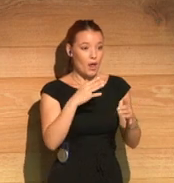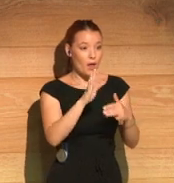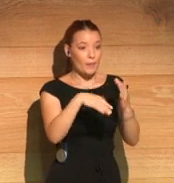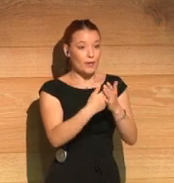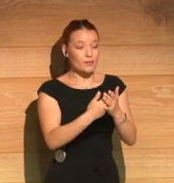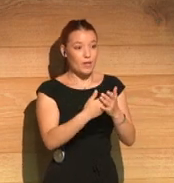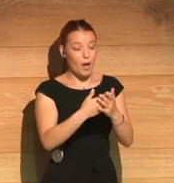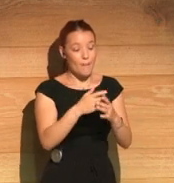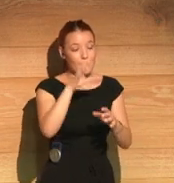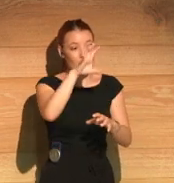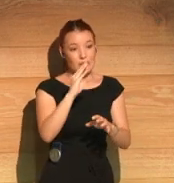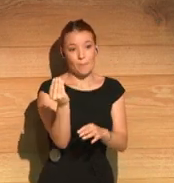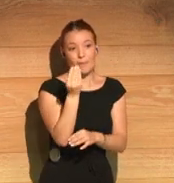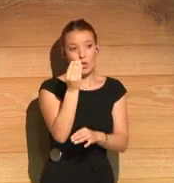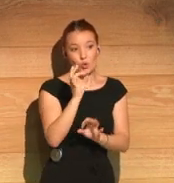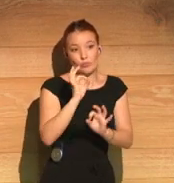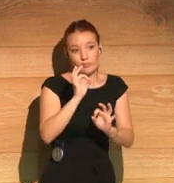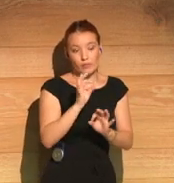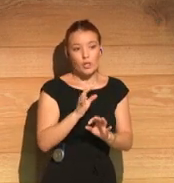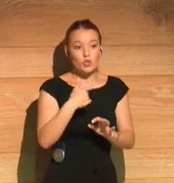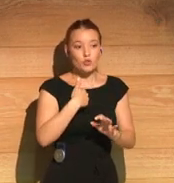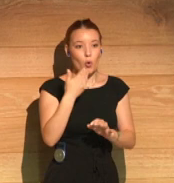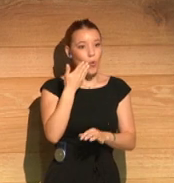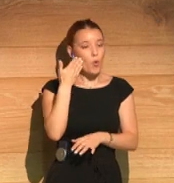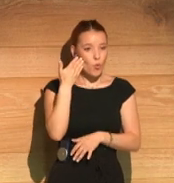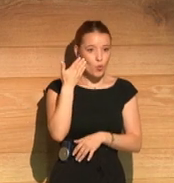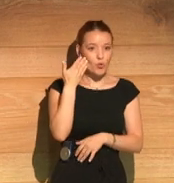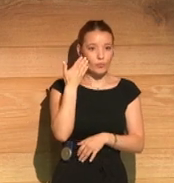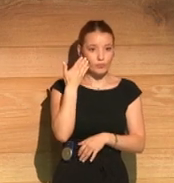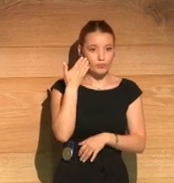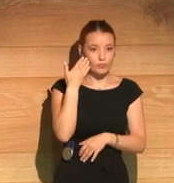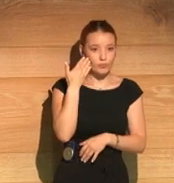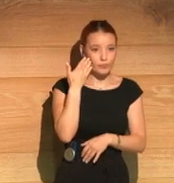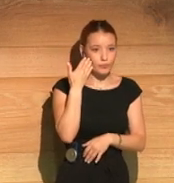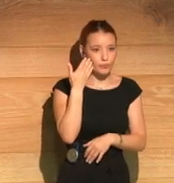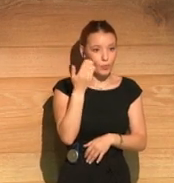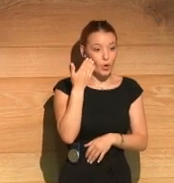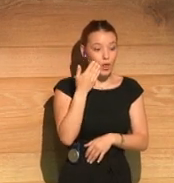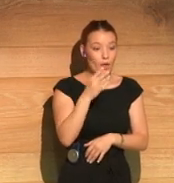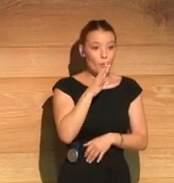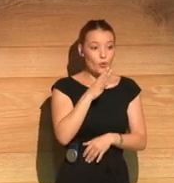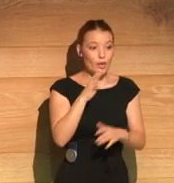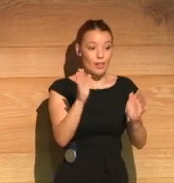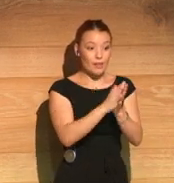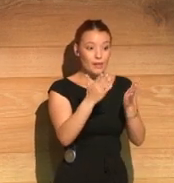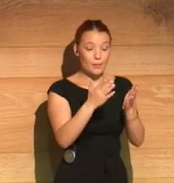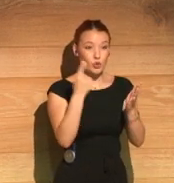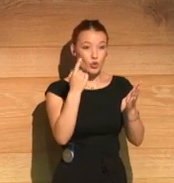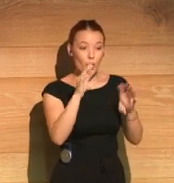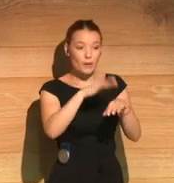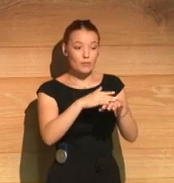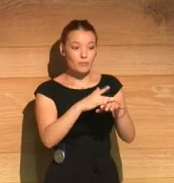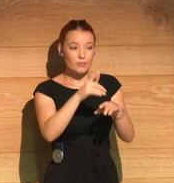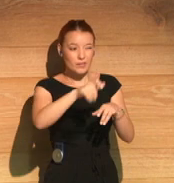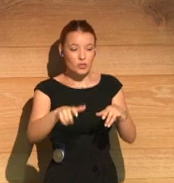fact that it's it. As you mentioned earlier, it's not a book just for gay people. It's it's it's a book that anybody seems to